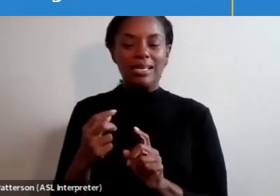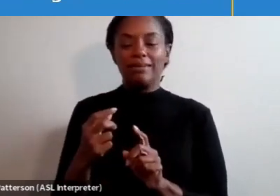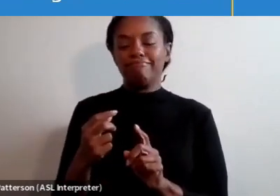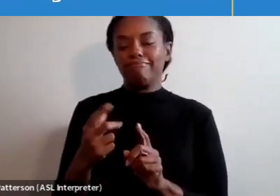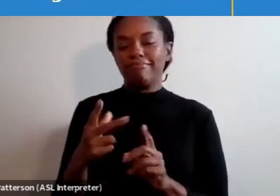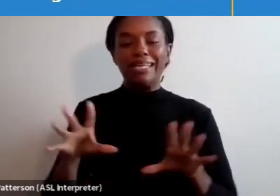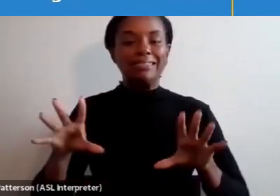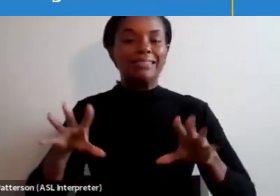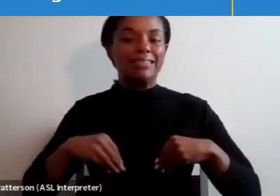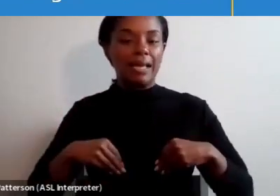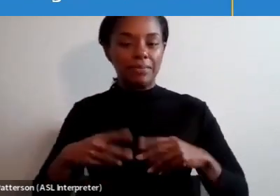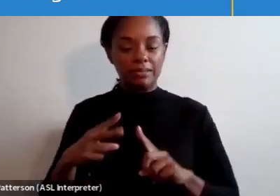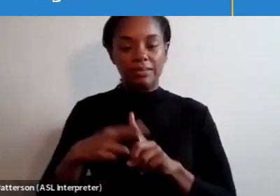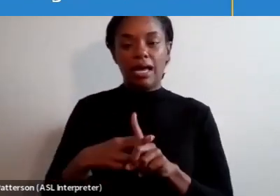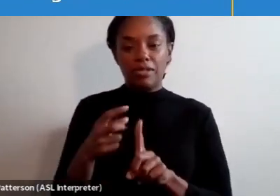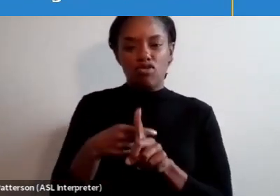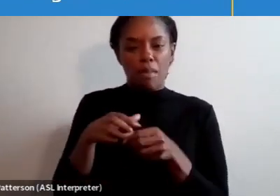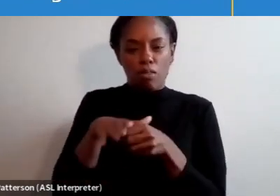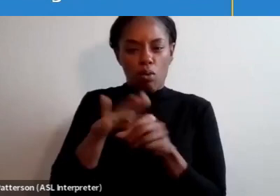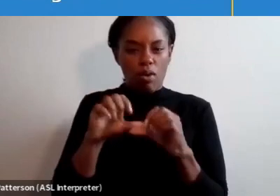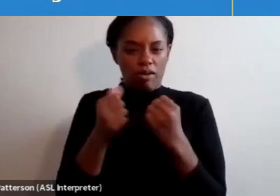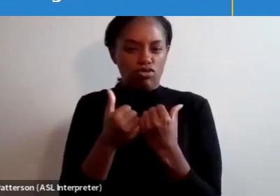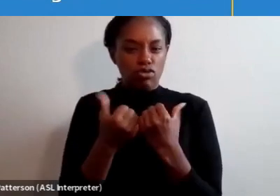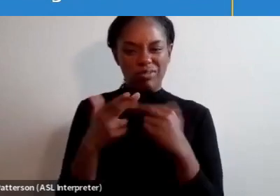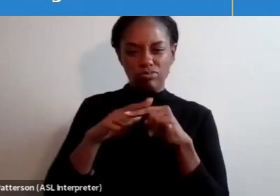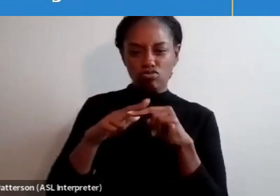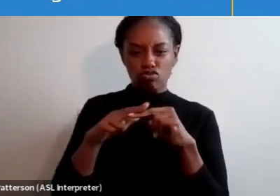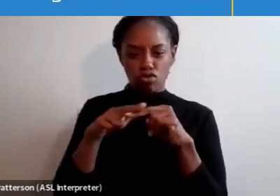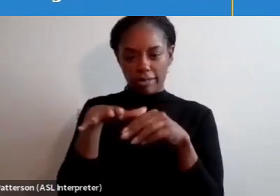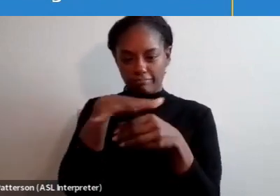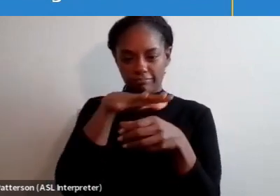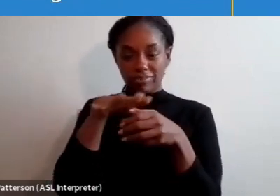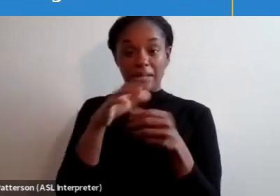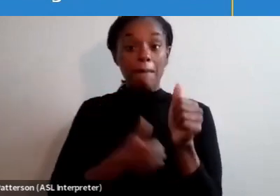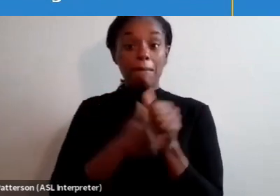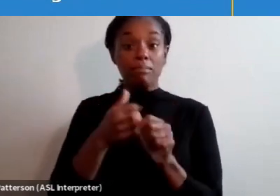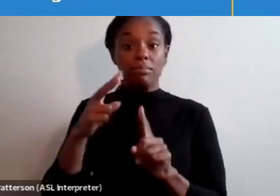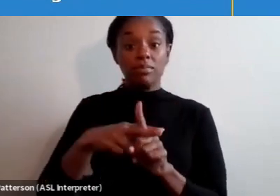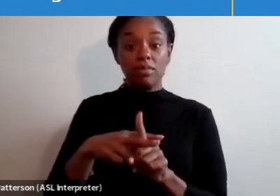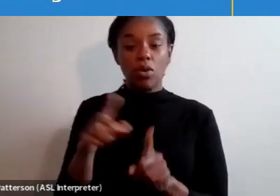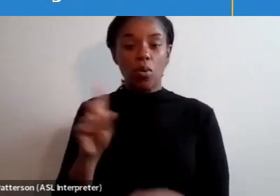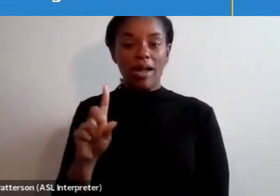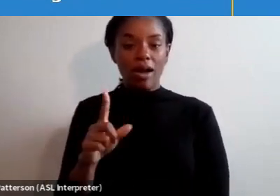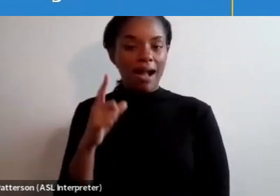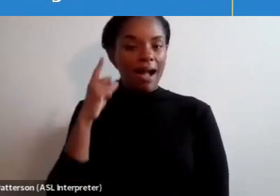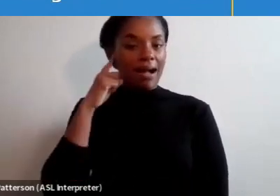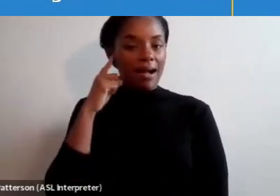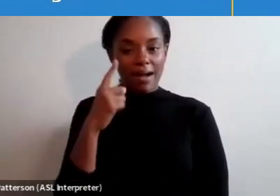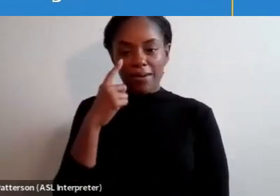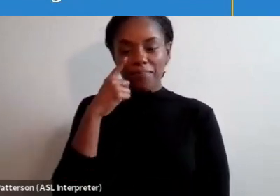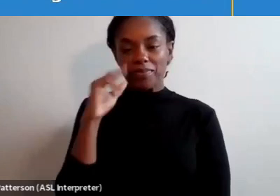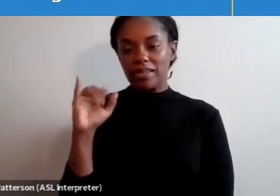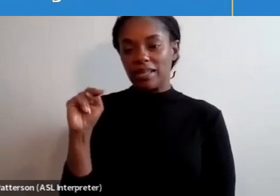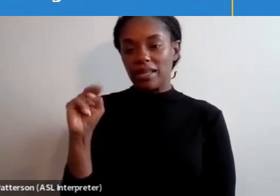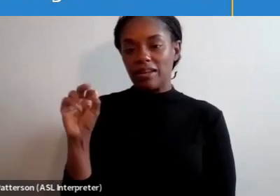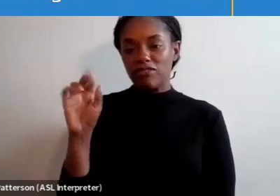along a local train line. Most of my assignments at that time were at an eye and ear infirmary. After